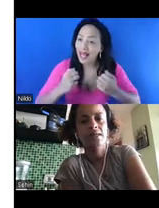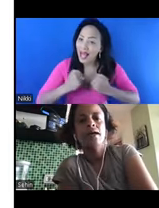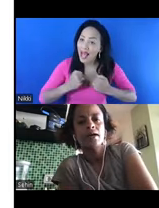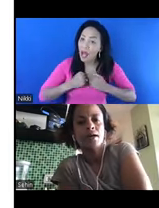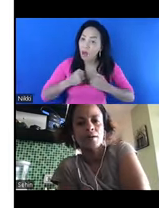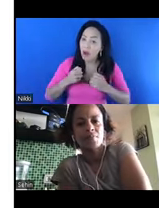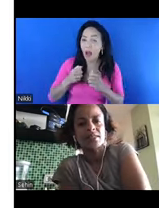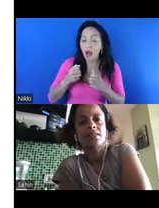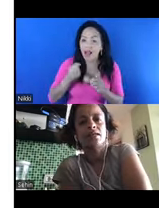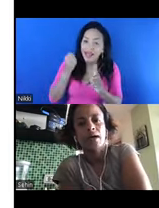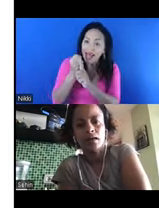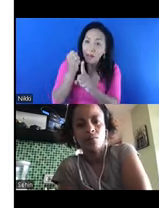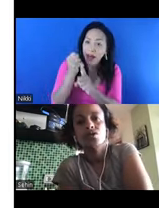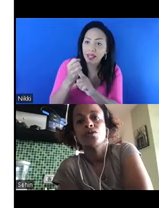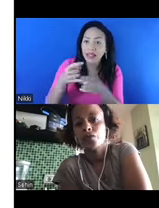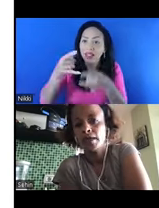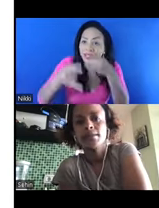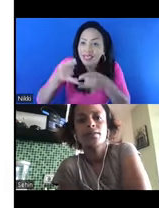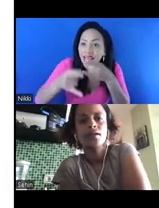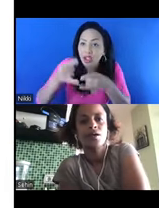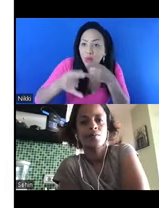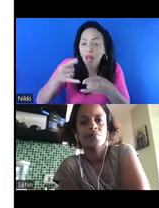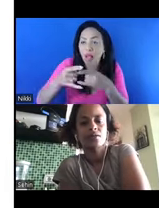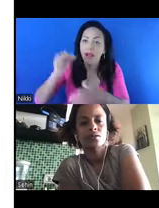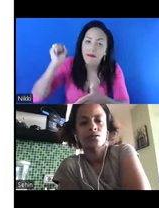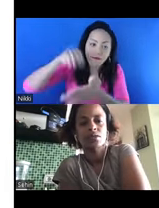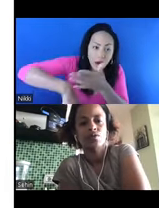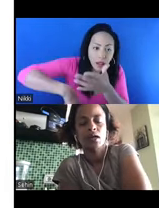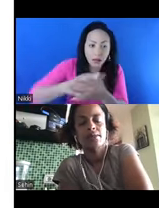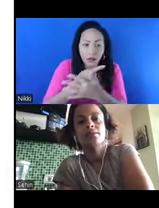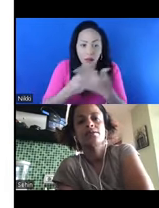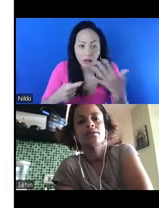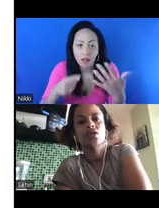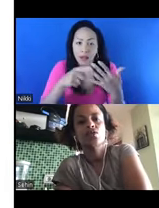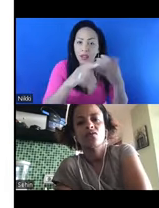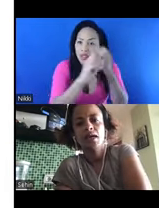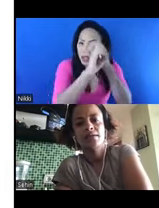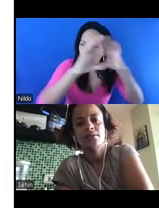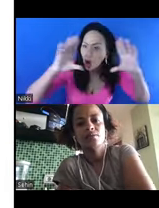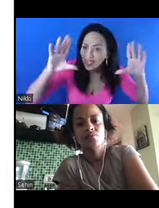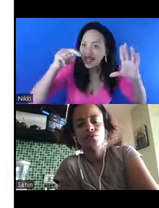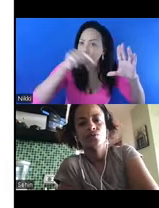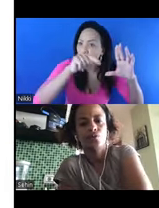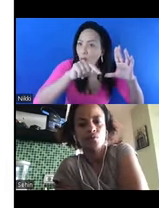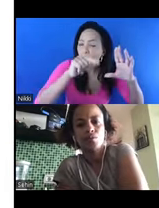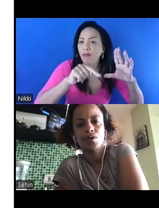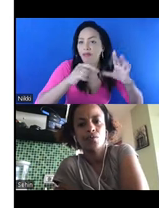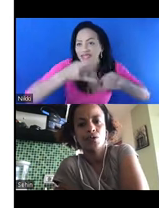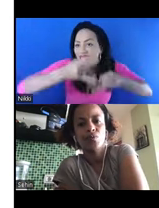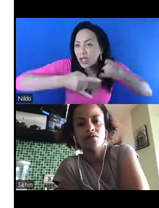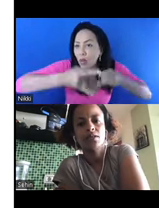violence. This is Likaidelem, or It's Not Right, and conceptualizes sexual violence. So